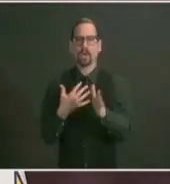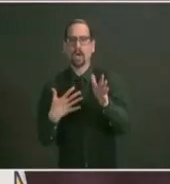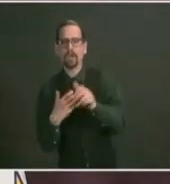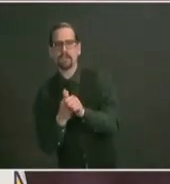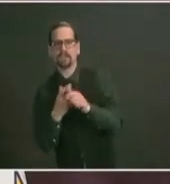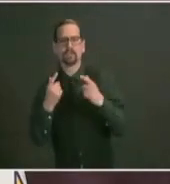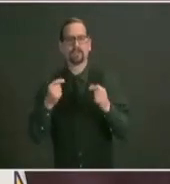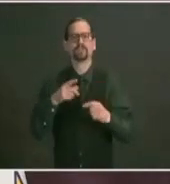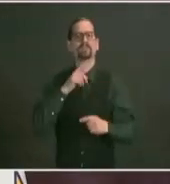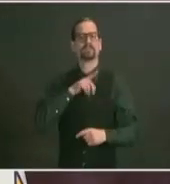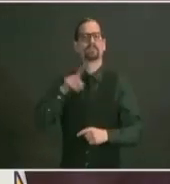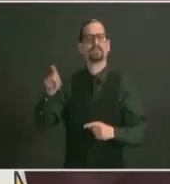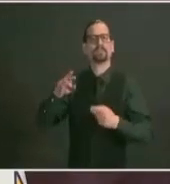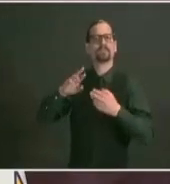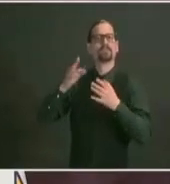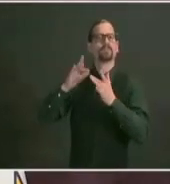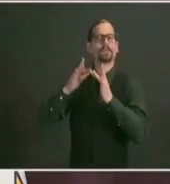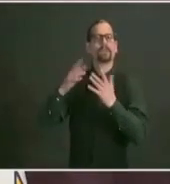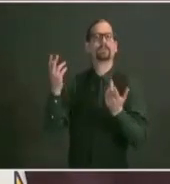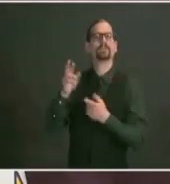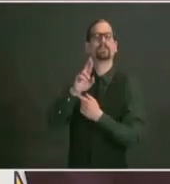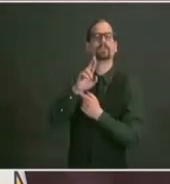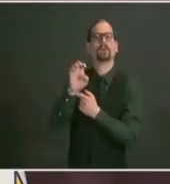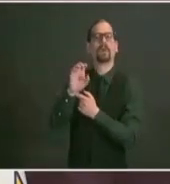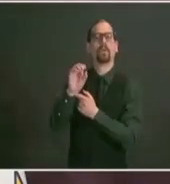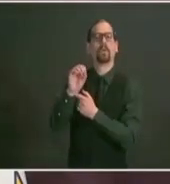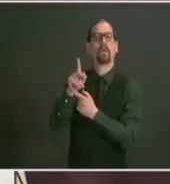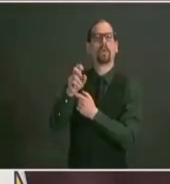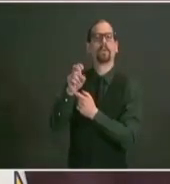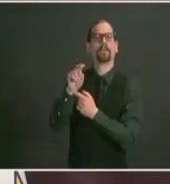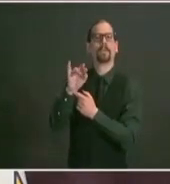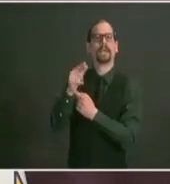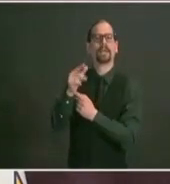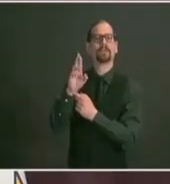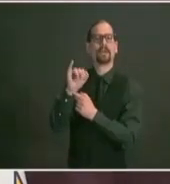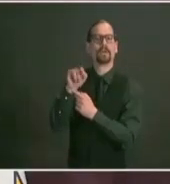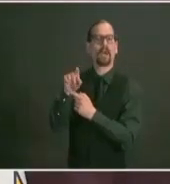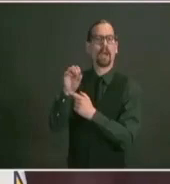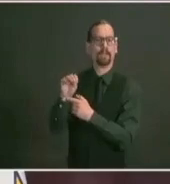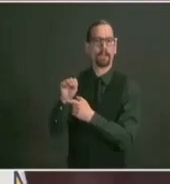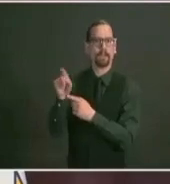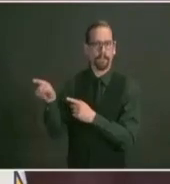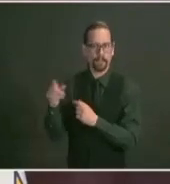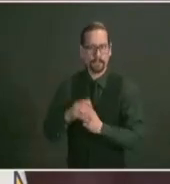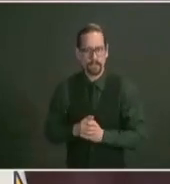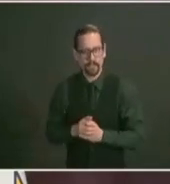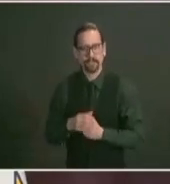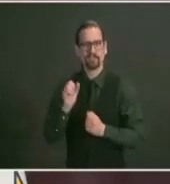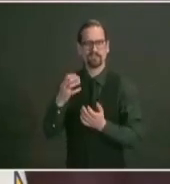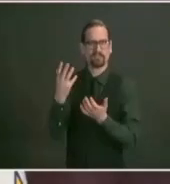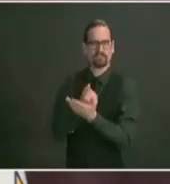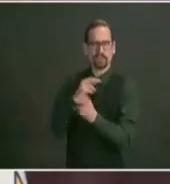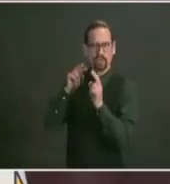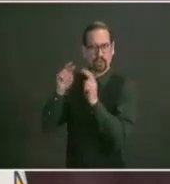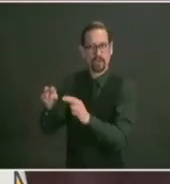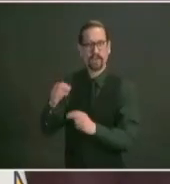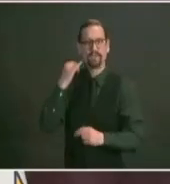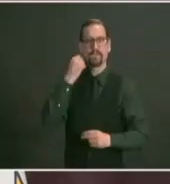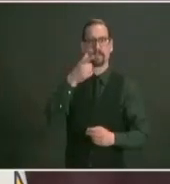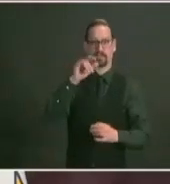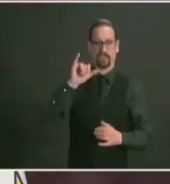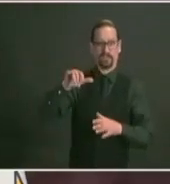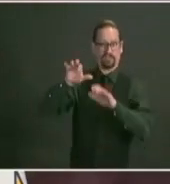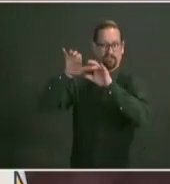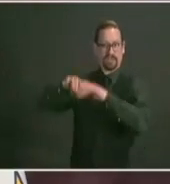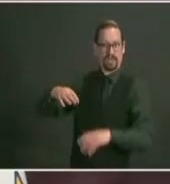an event organizer wishes to apply to the department of business regulation for may 1st forward for